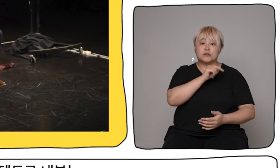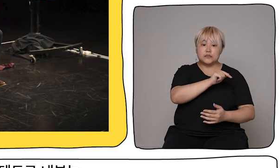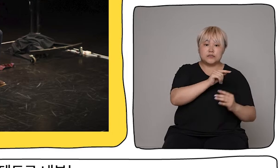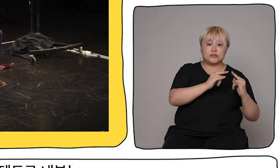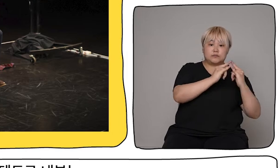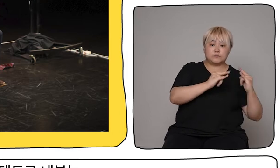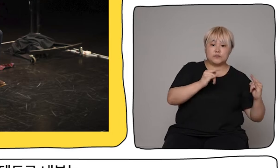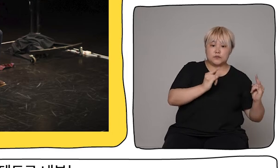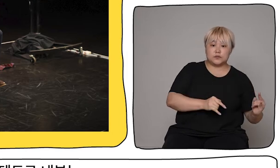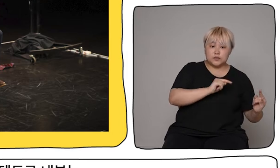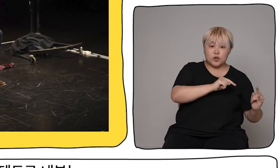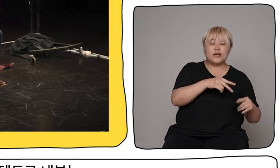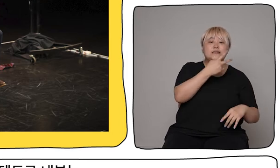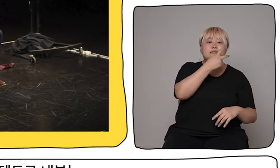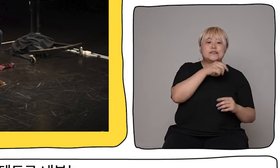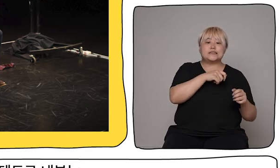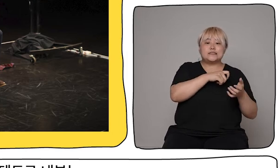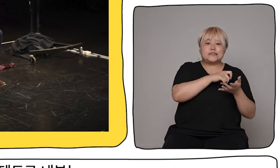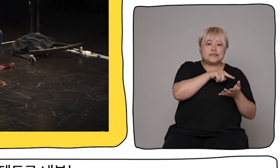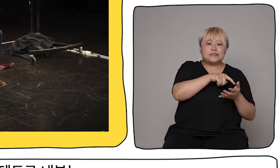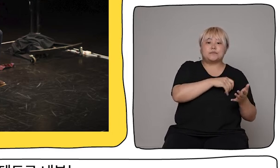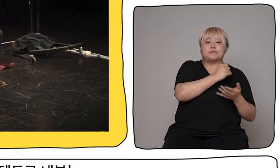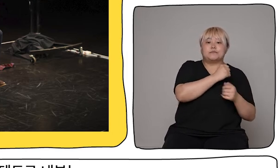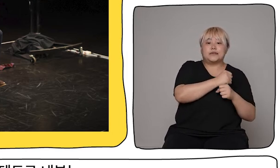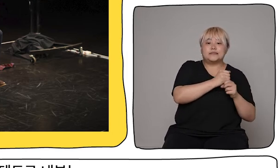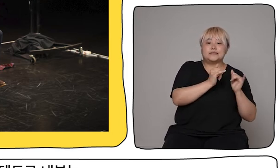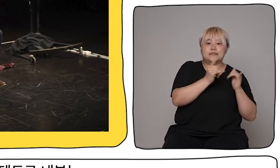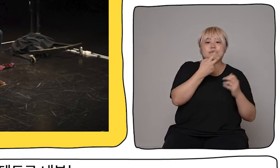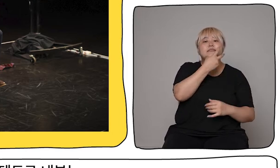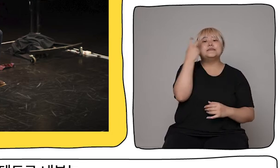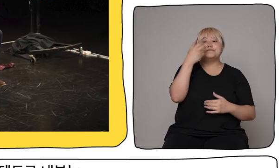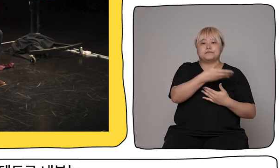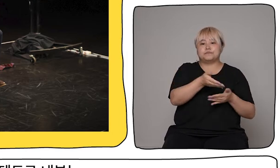dimensions on the inside which are exact same dimensions of the artist's bedroom.